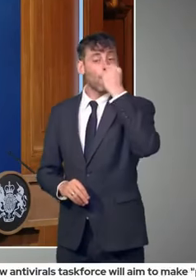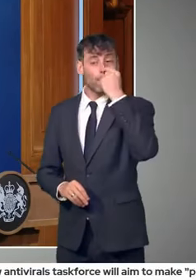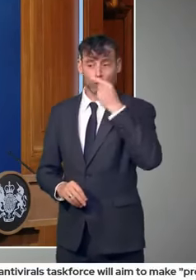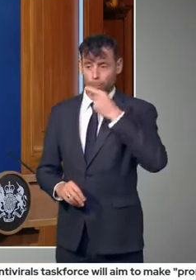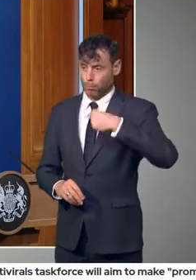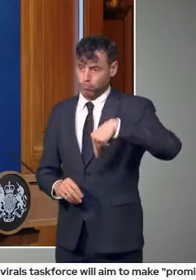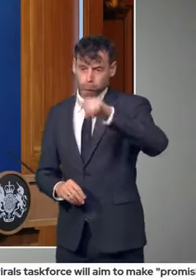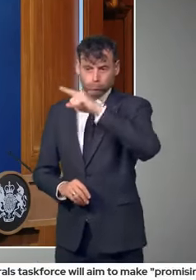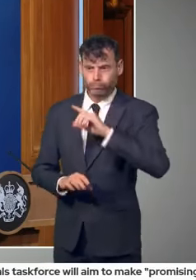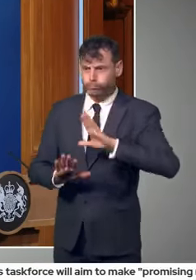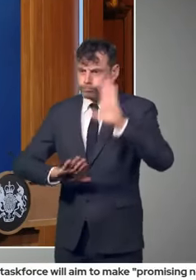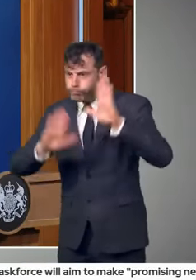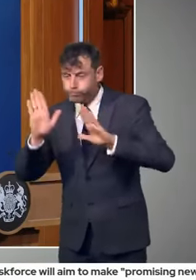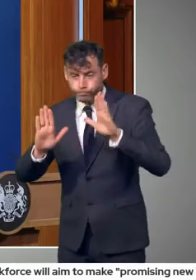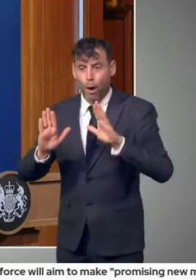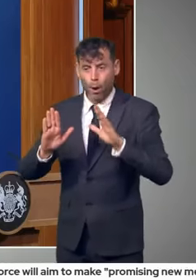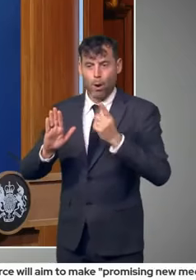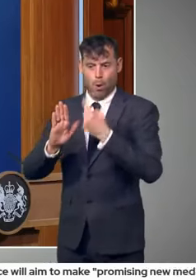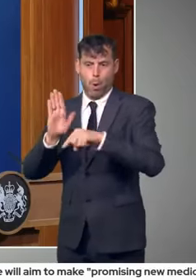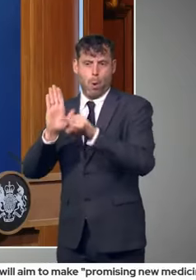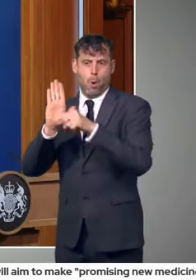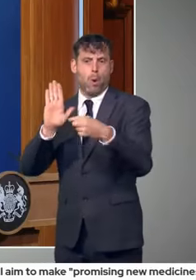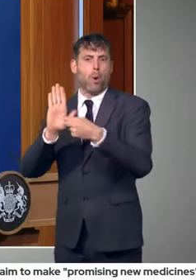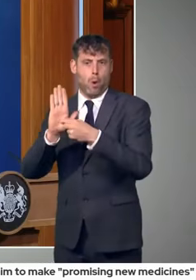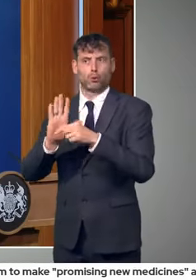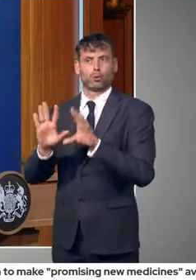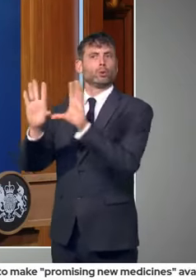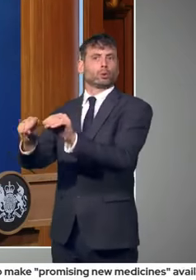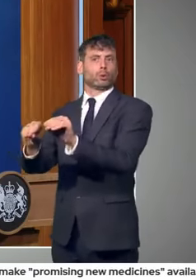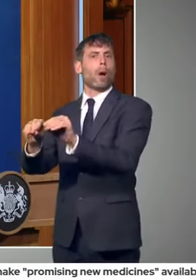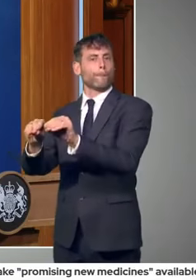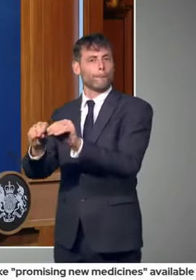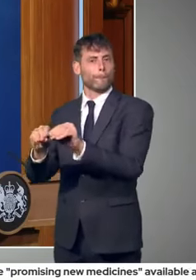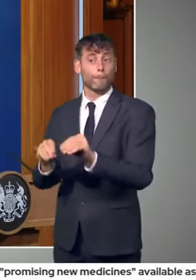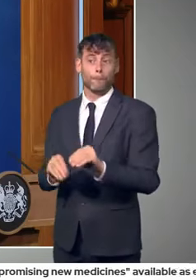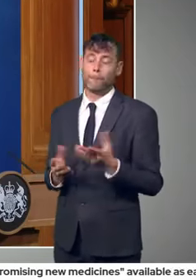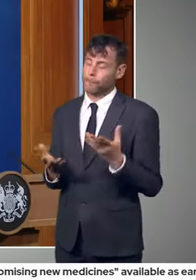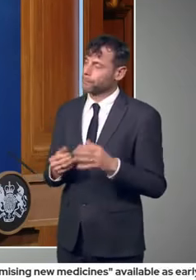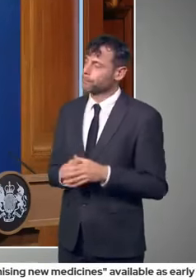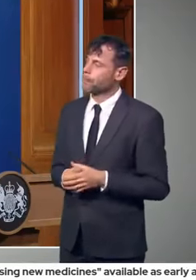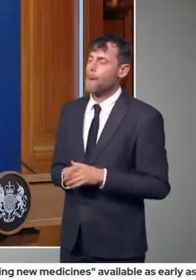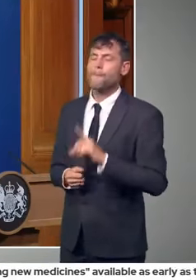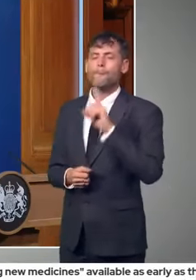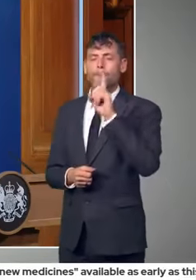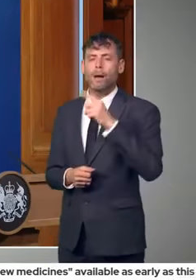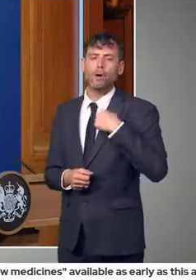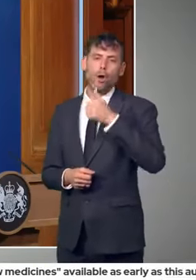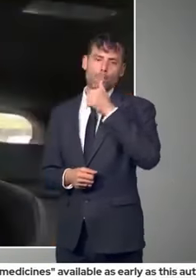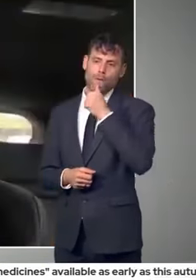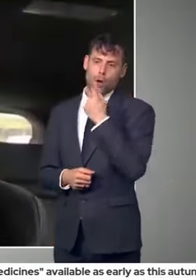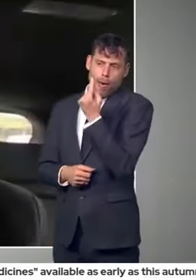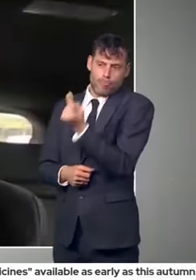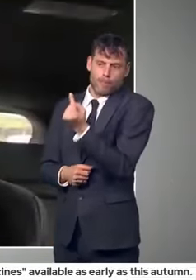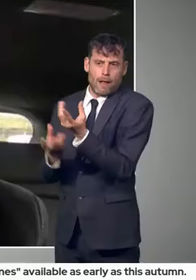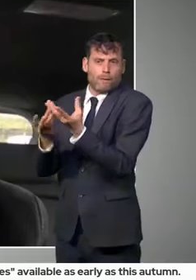they can find a way forward themselves. Can we go to Andy Bell of Channel 5?